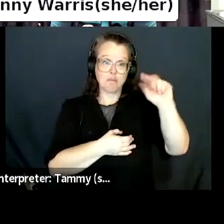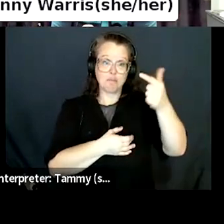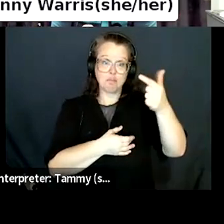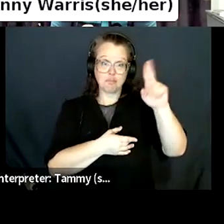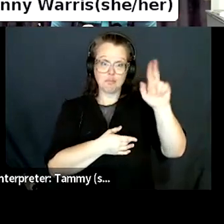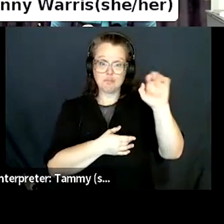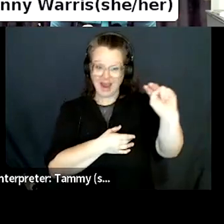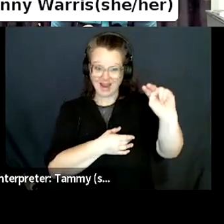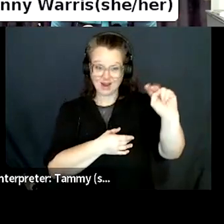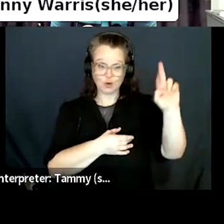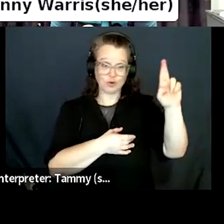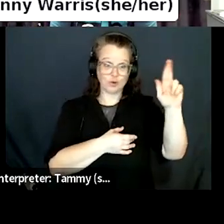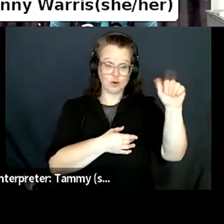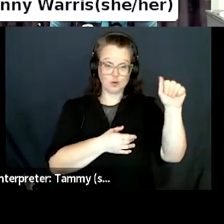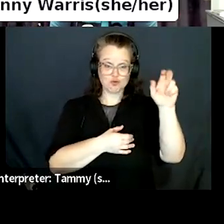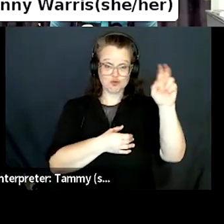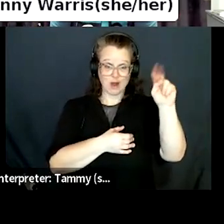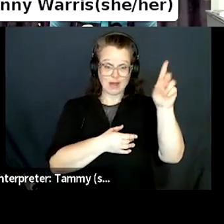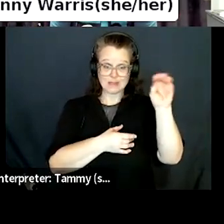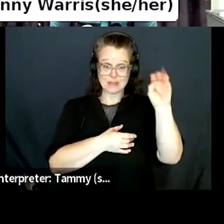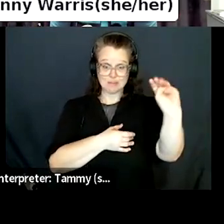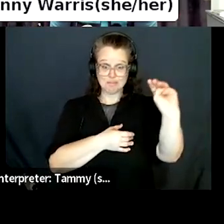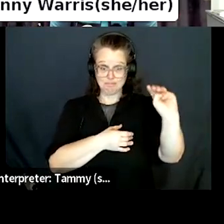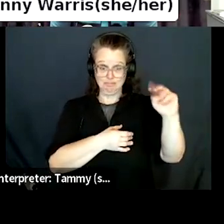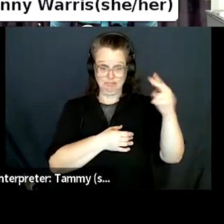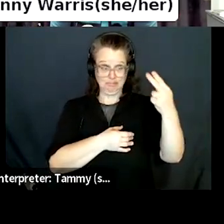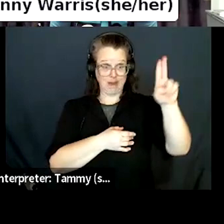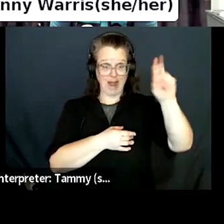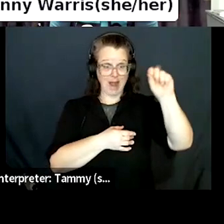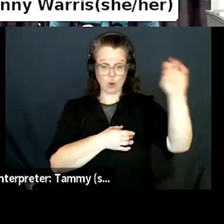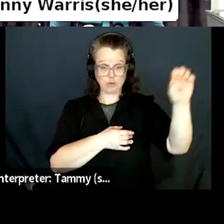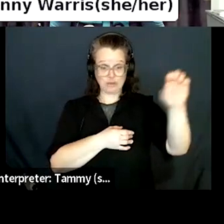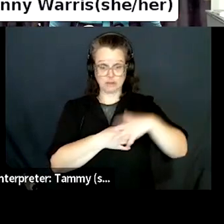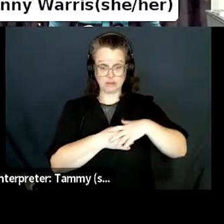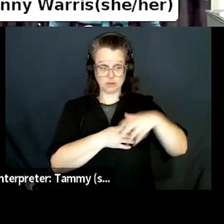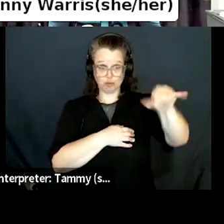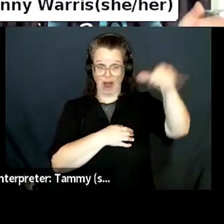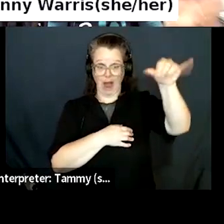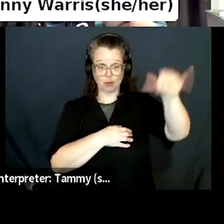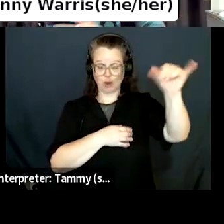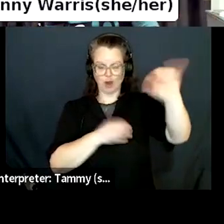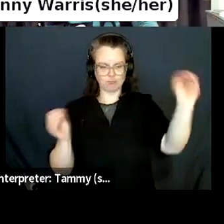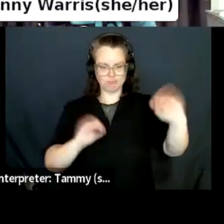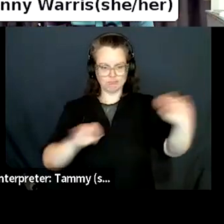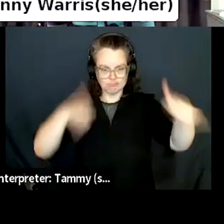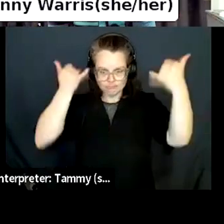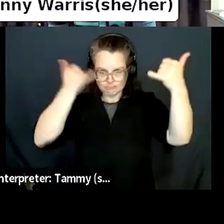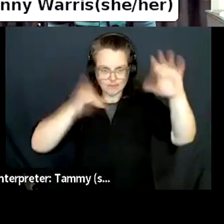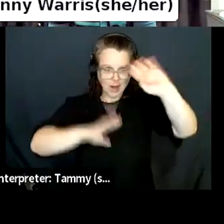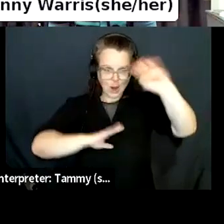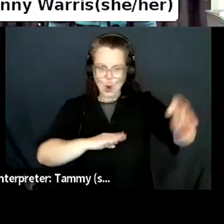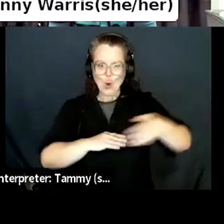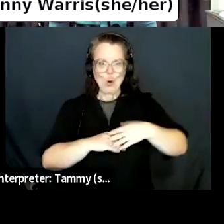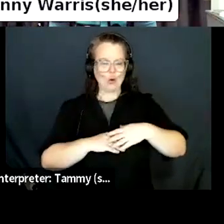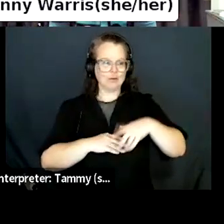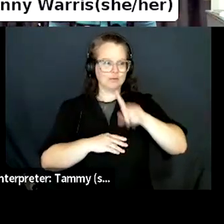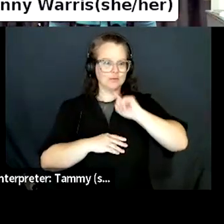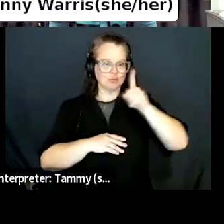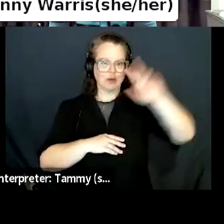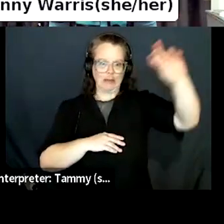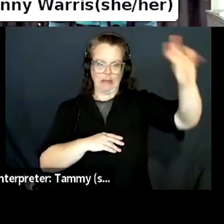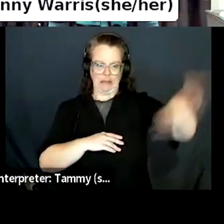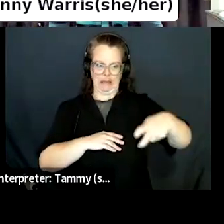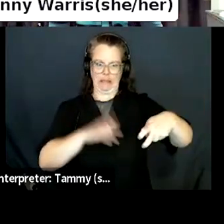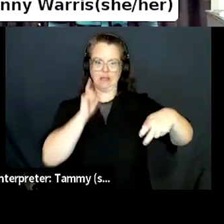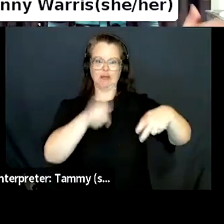connection outside of book manager. Um, and then of course, book manager got very busy during that time. If any of you guys are on it,